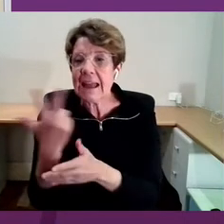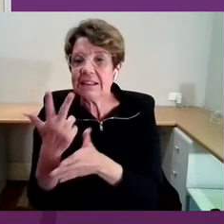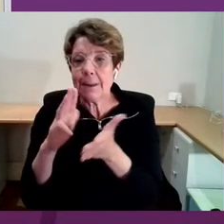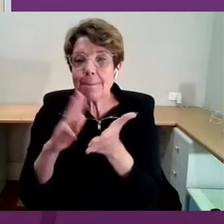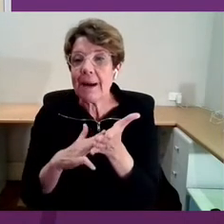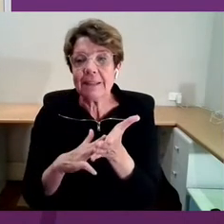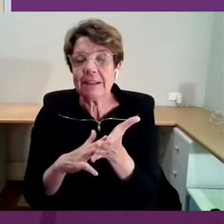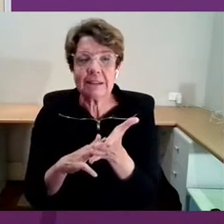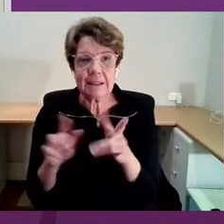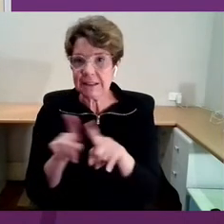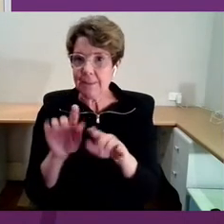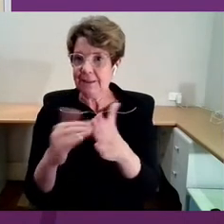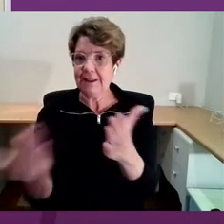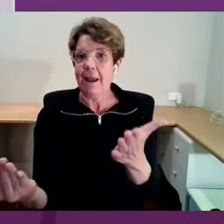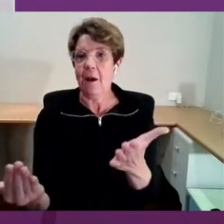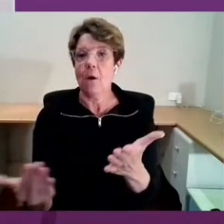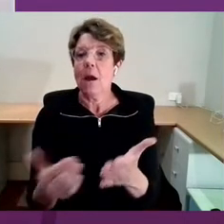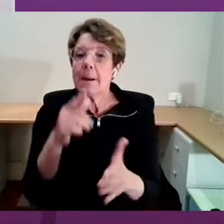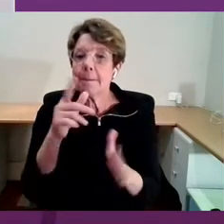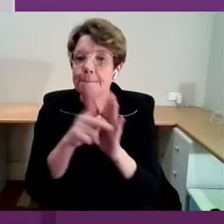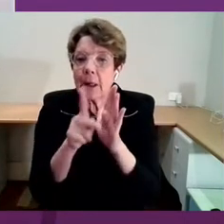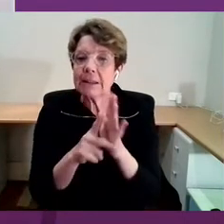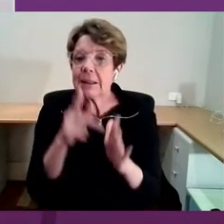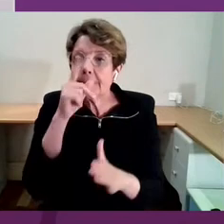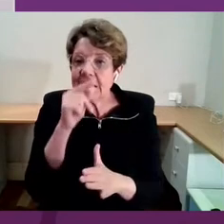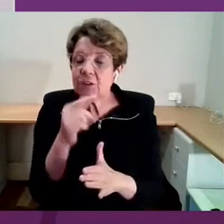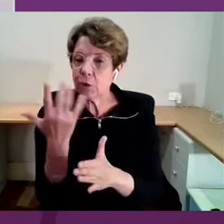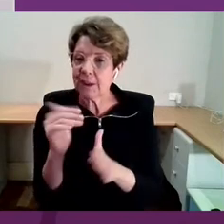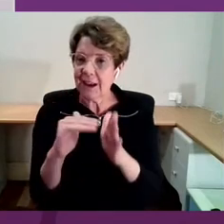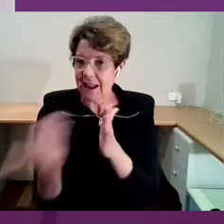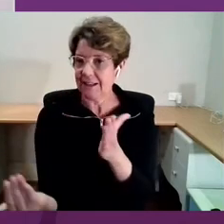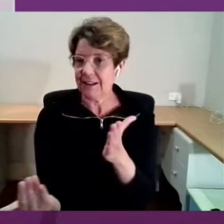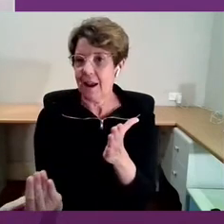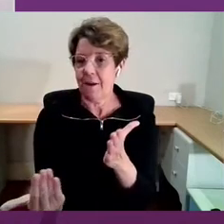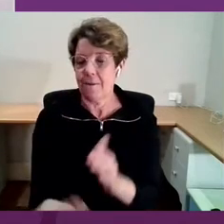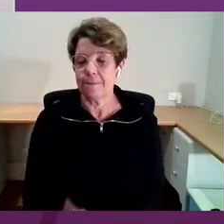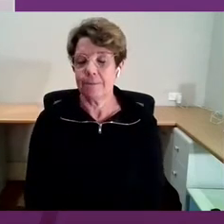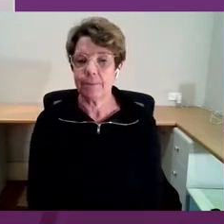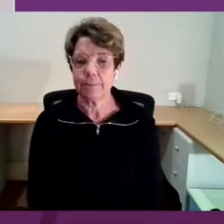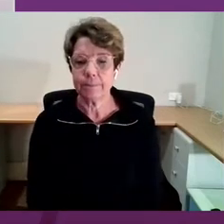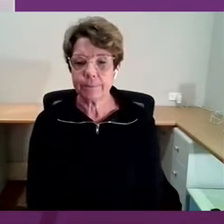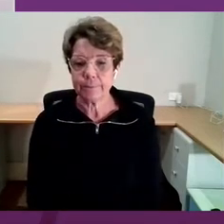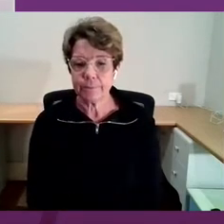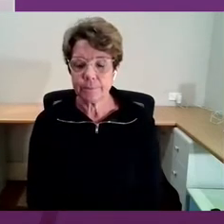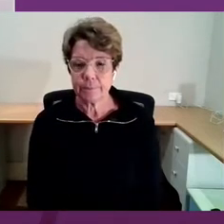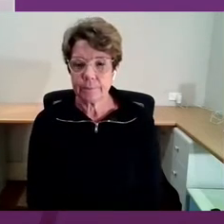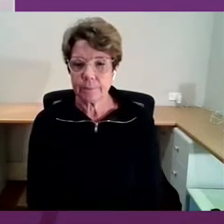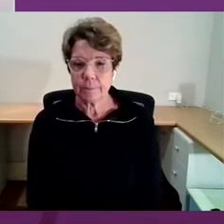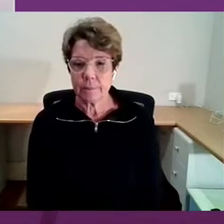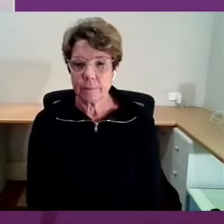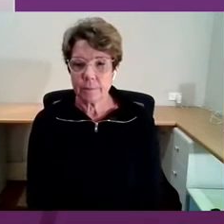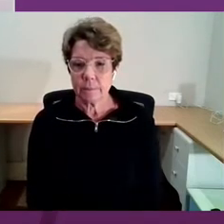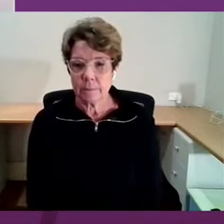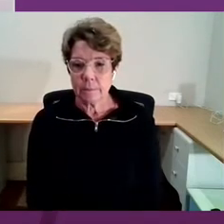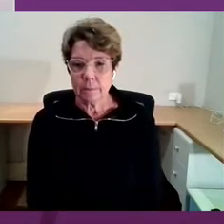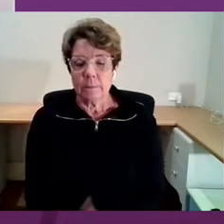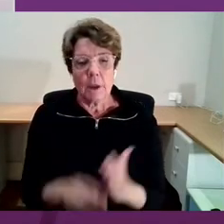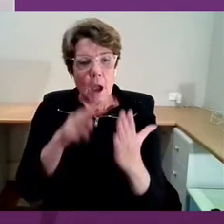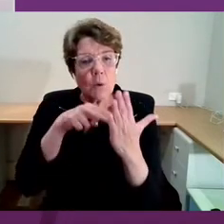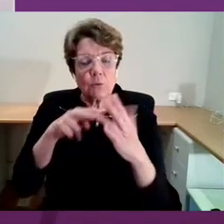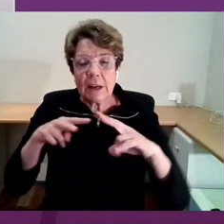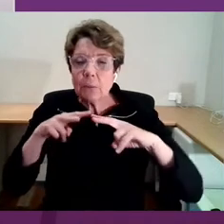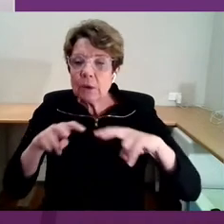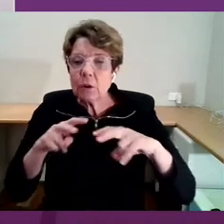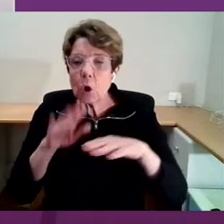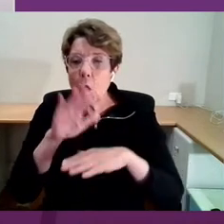now and policy potential that it has now. So, you know, I was reading research of the Australian Institute